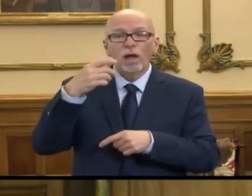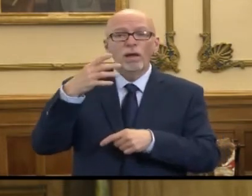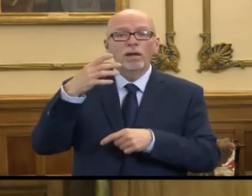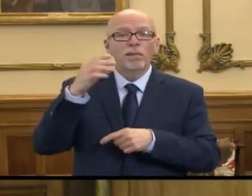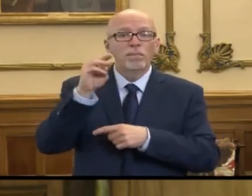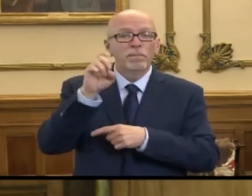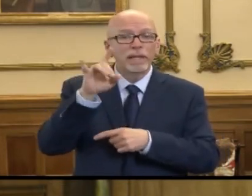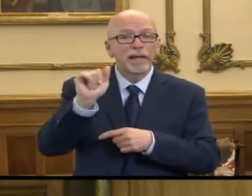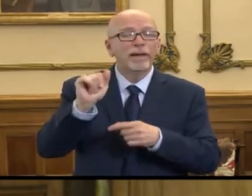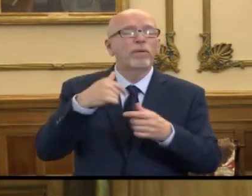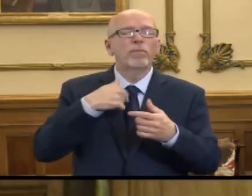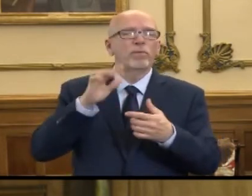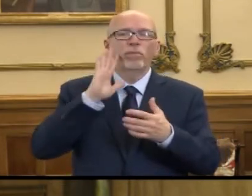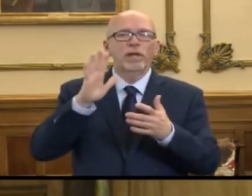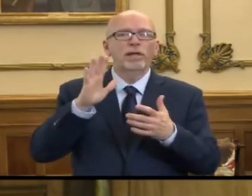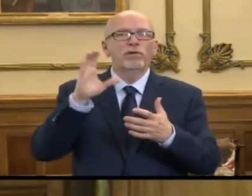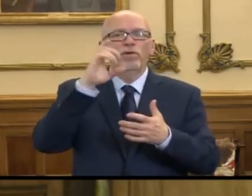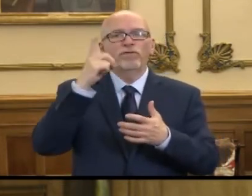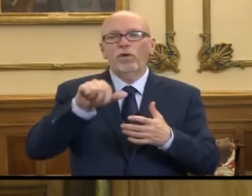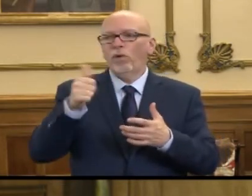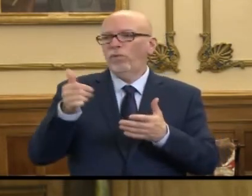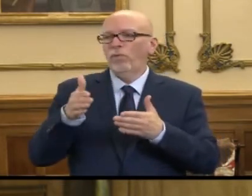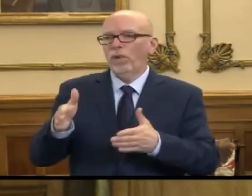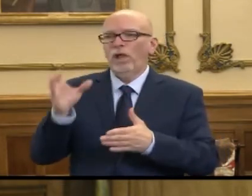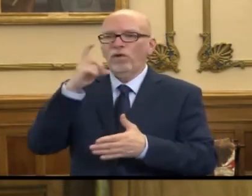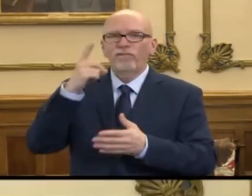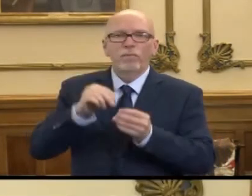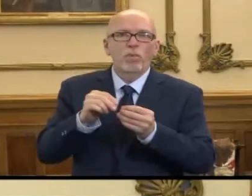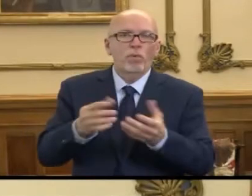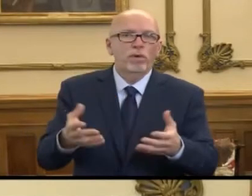then we'll turn over another stone and find more.